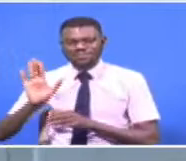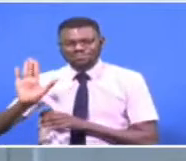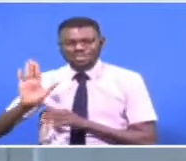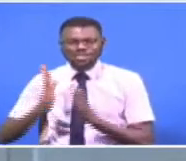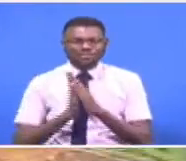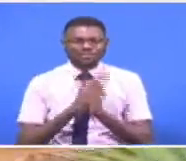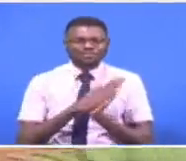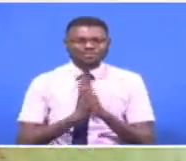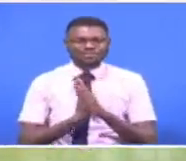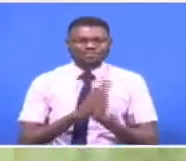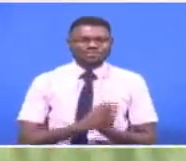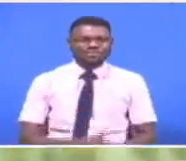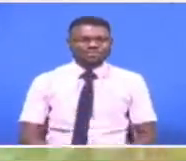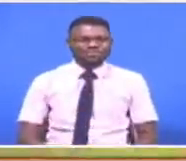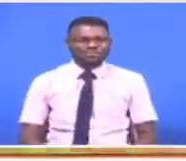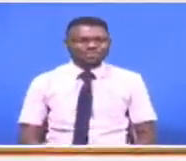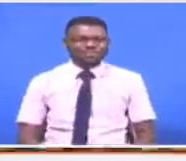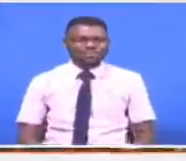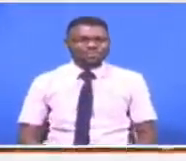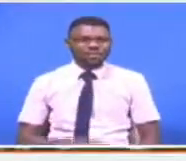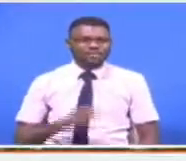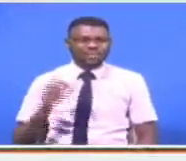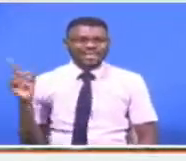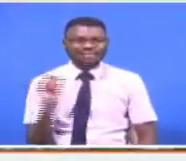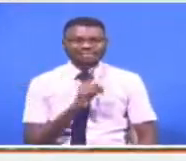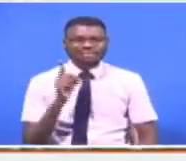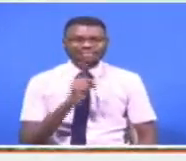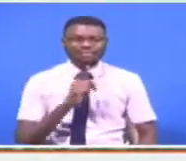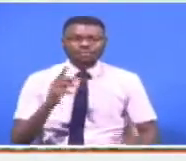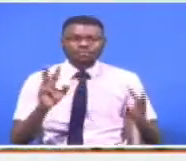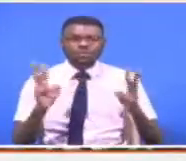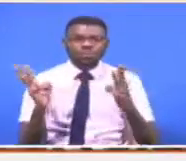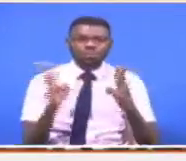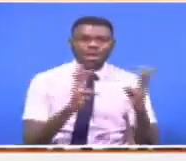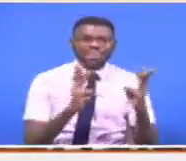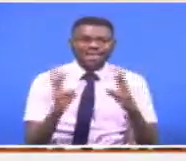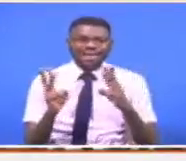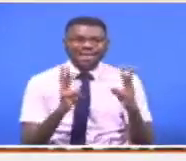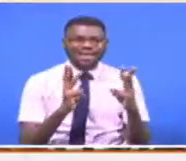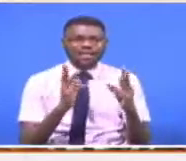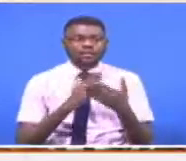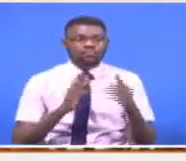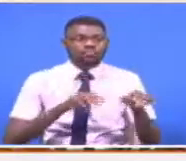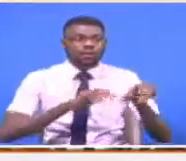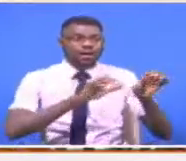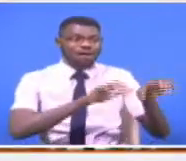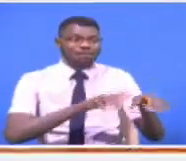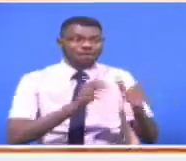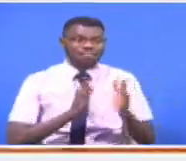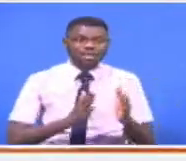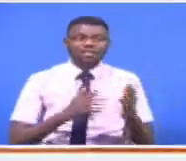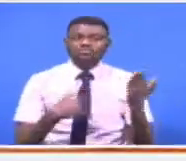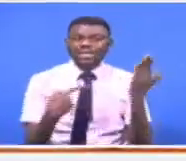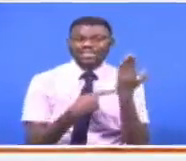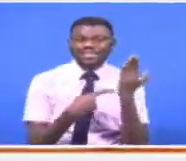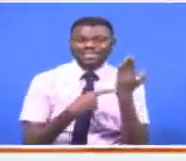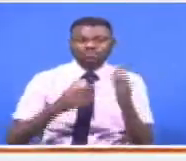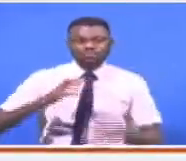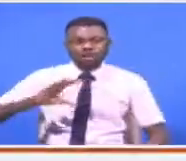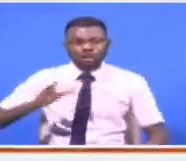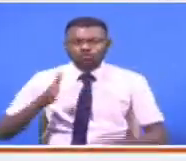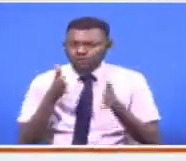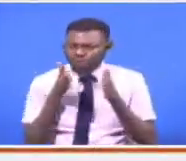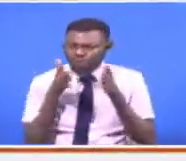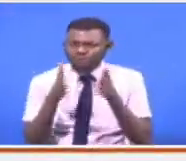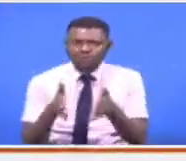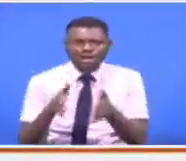the harsh weather conditions experienced in the country has made a section of farmers in taita vetta county venture into